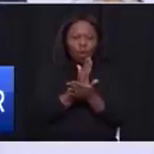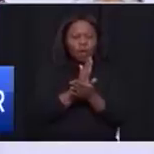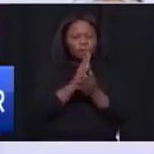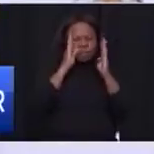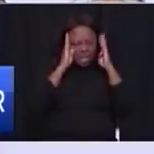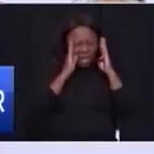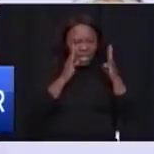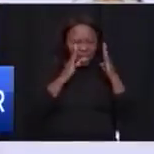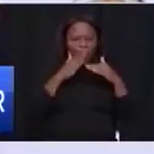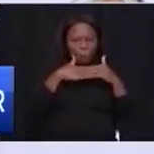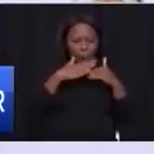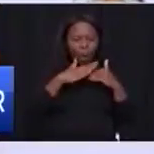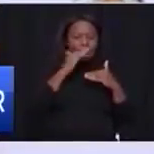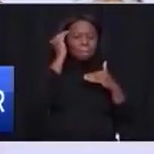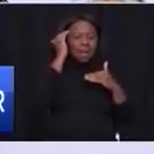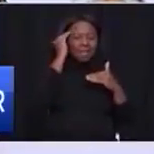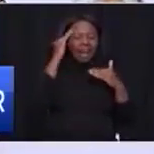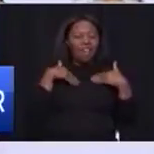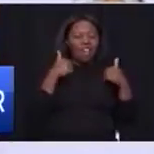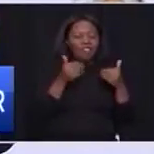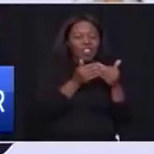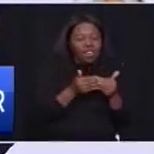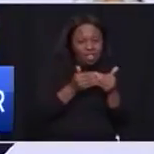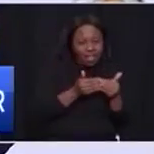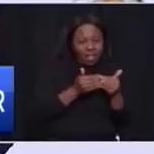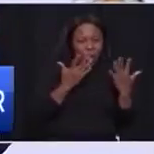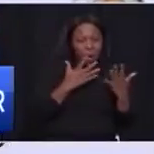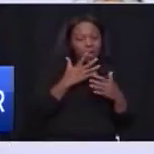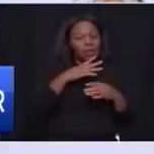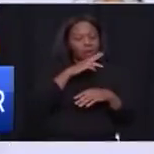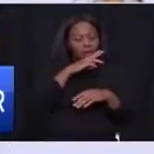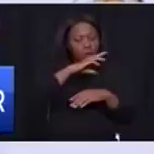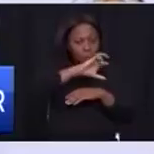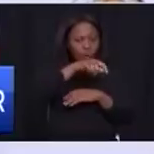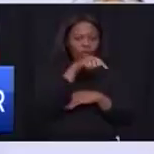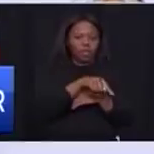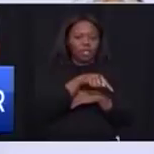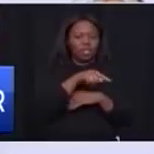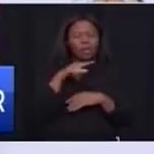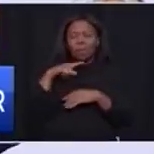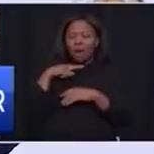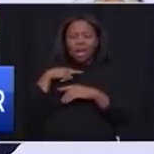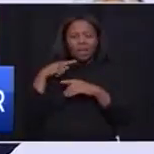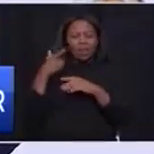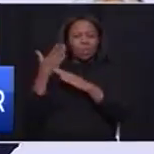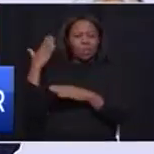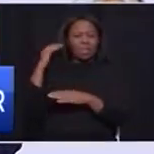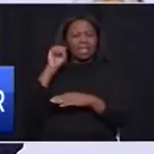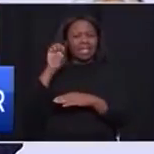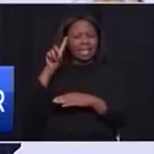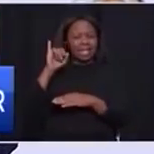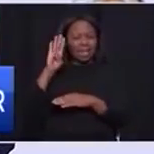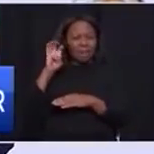paid to mental health care in our province. learning from the tragedy of life as it is demanding,